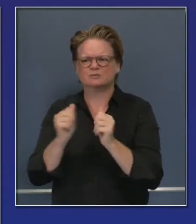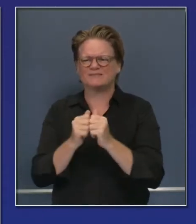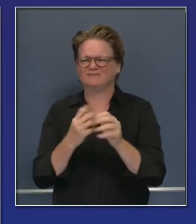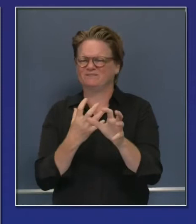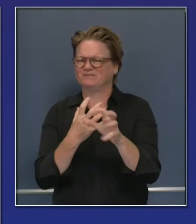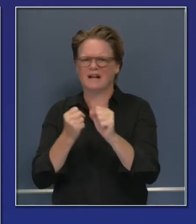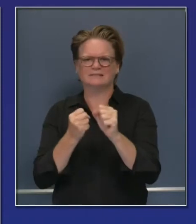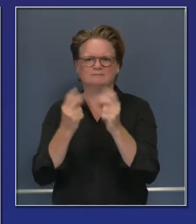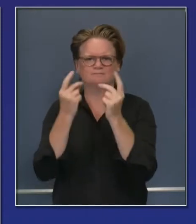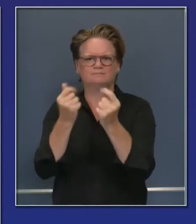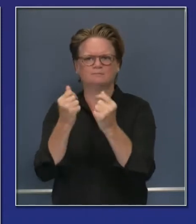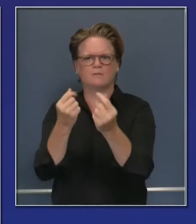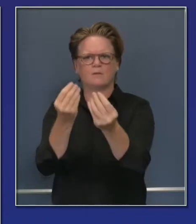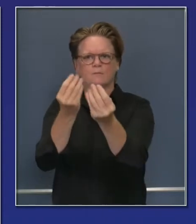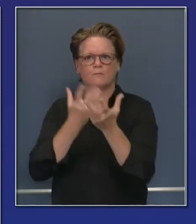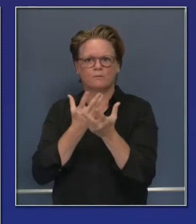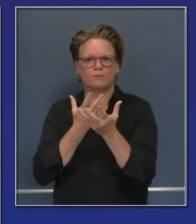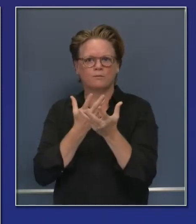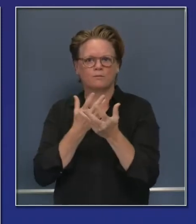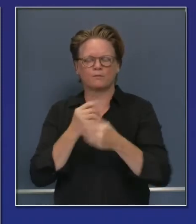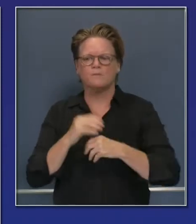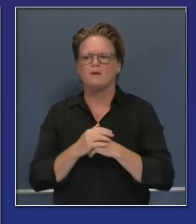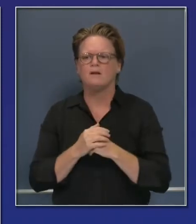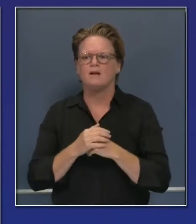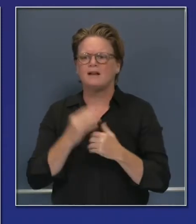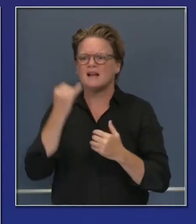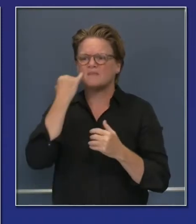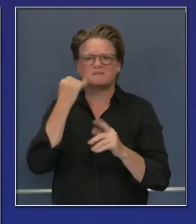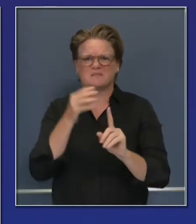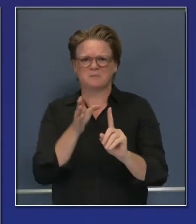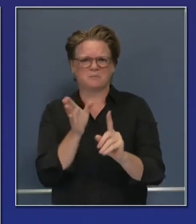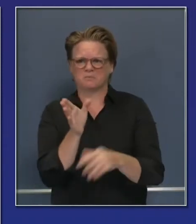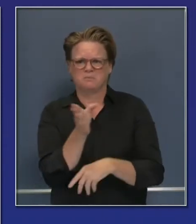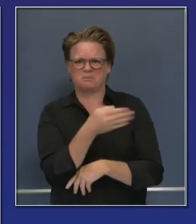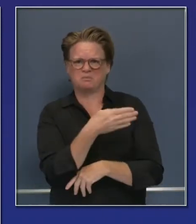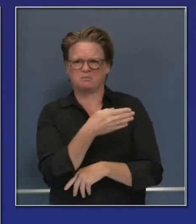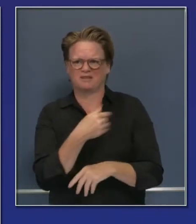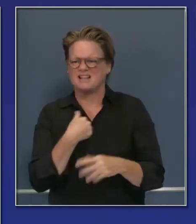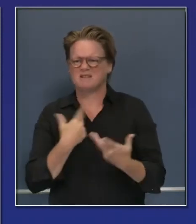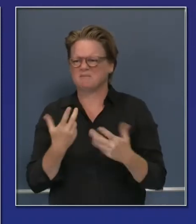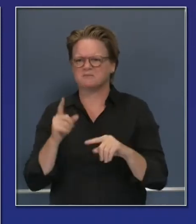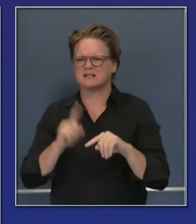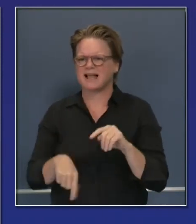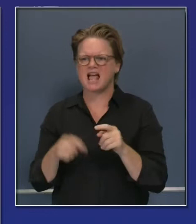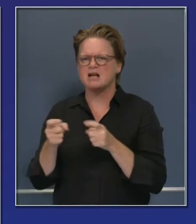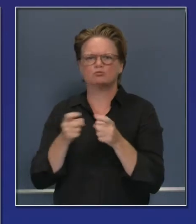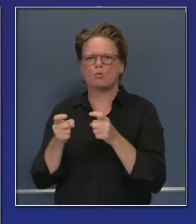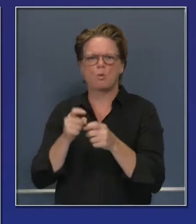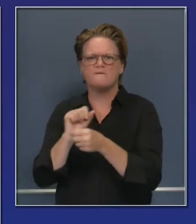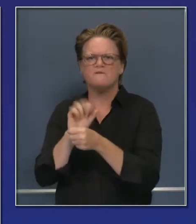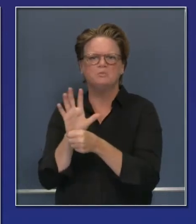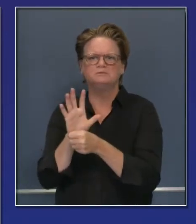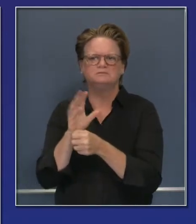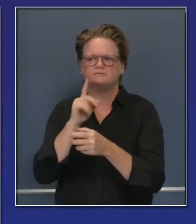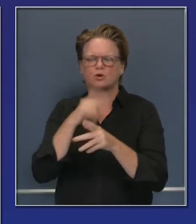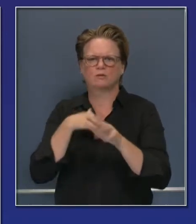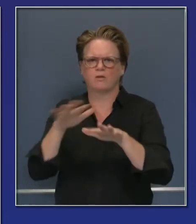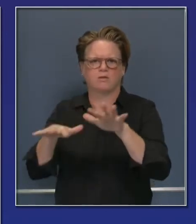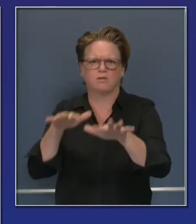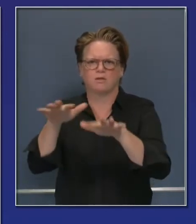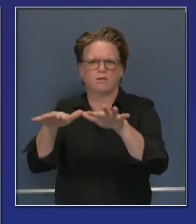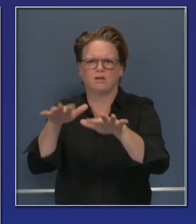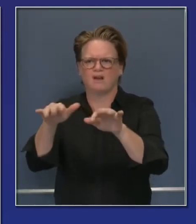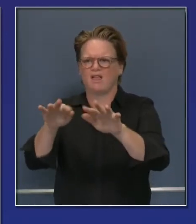efforts as well. Without that, we're not going to be able to contain the outbreaks, not be able to safely send our kids